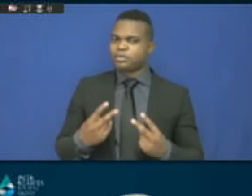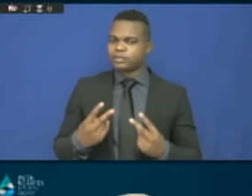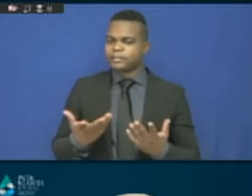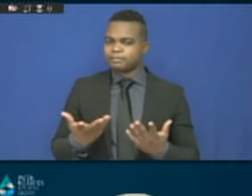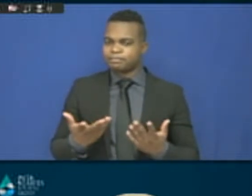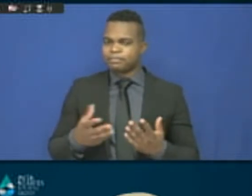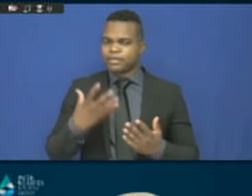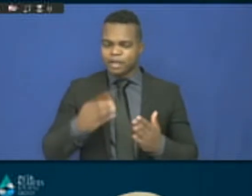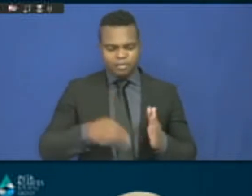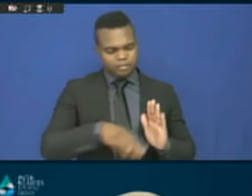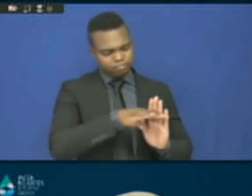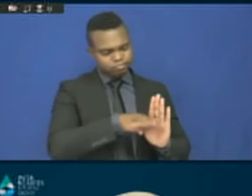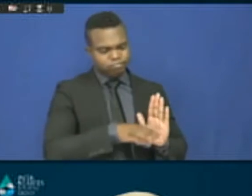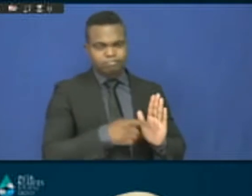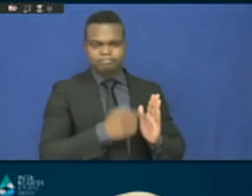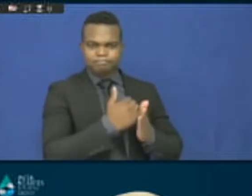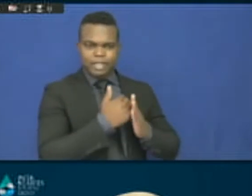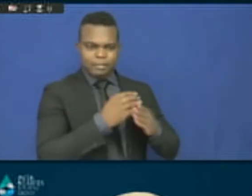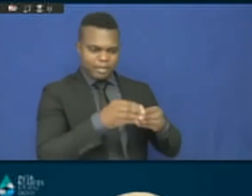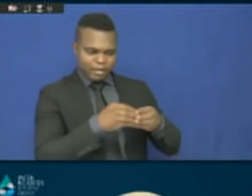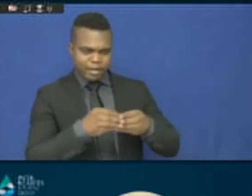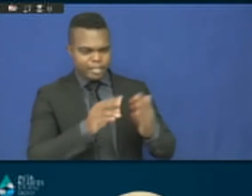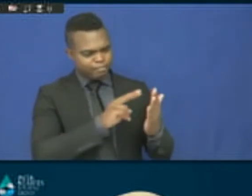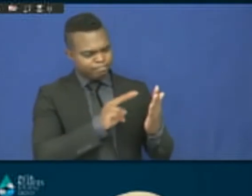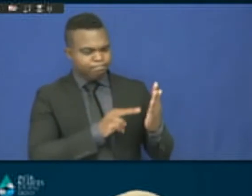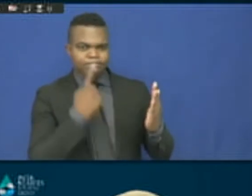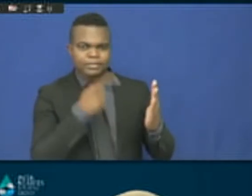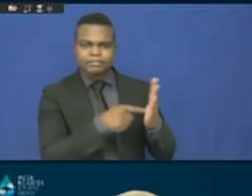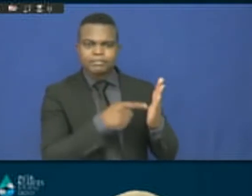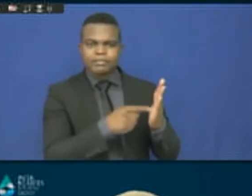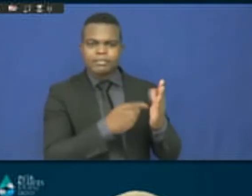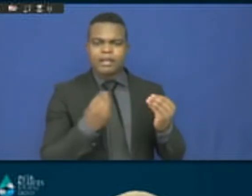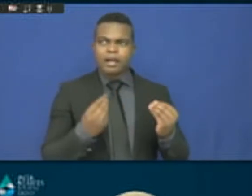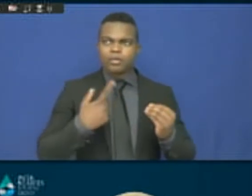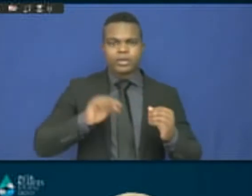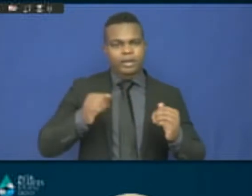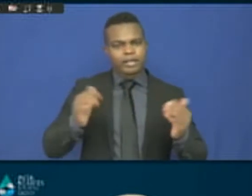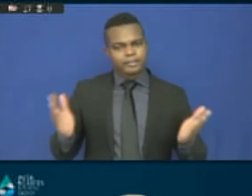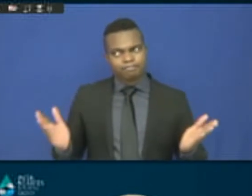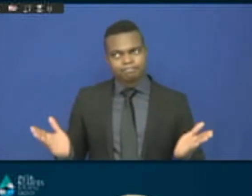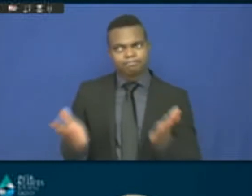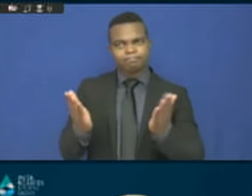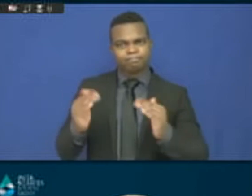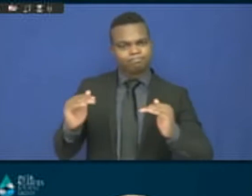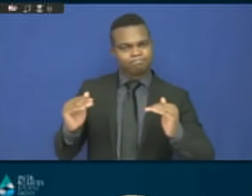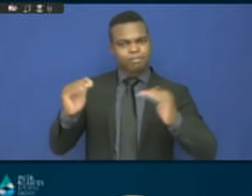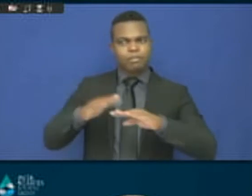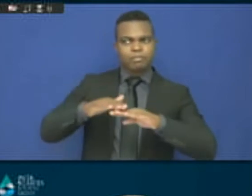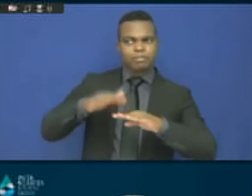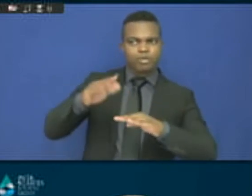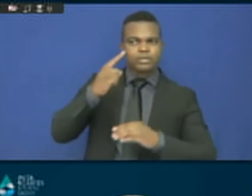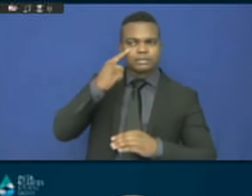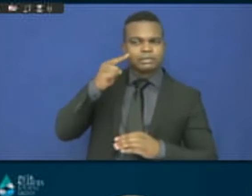that more African cities and local authorities participate in the Sustainable Development